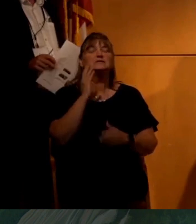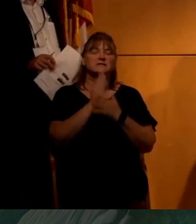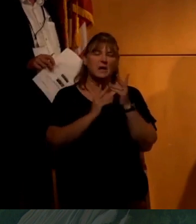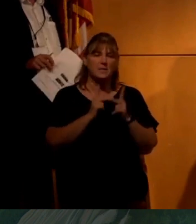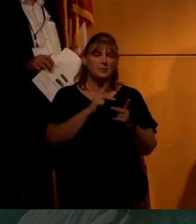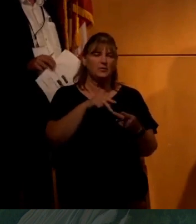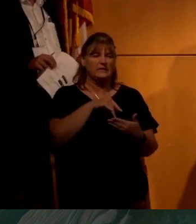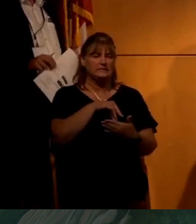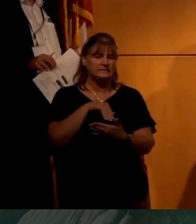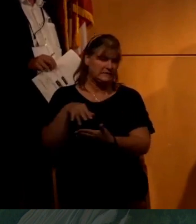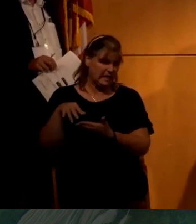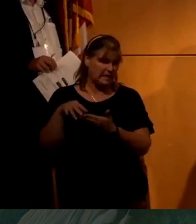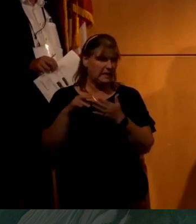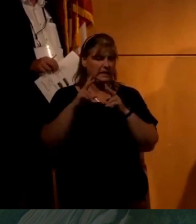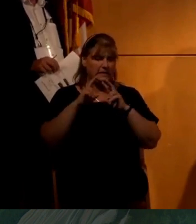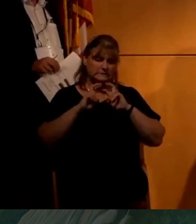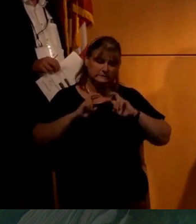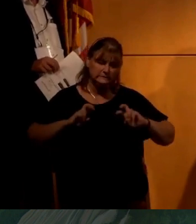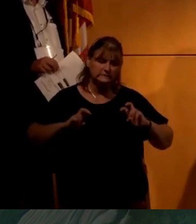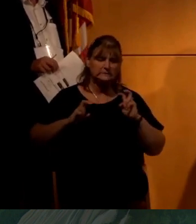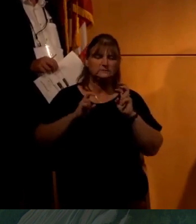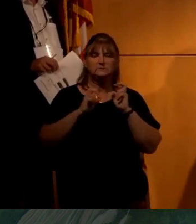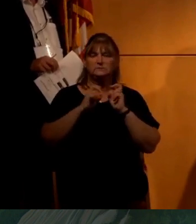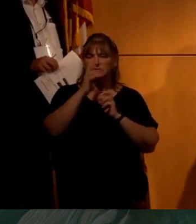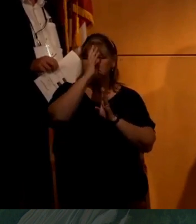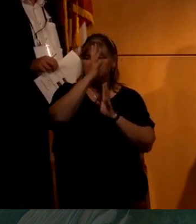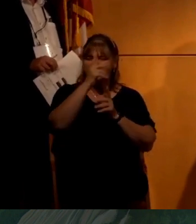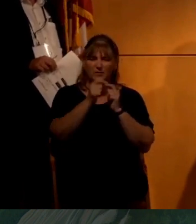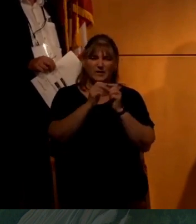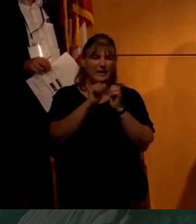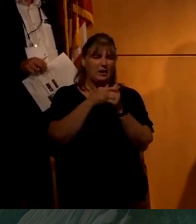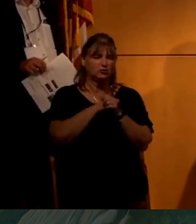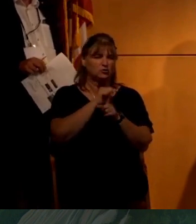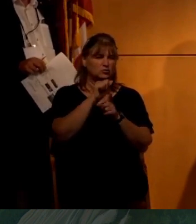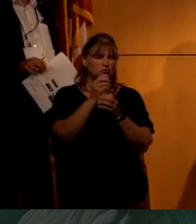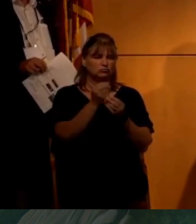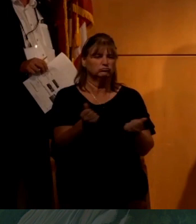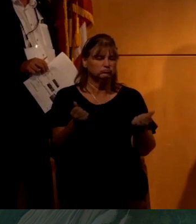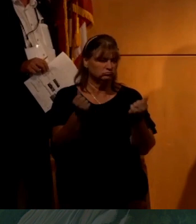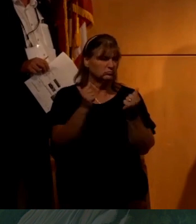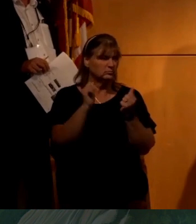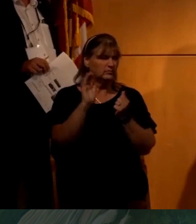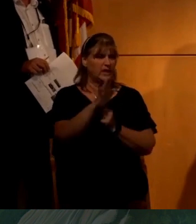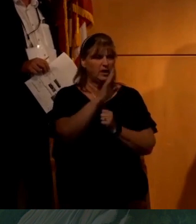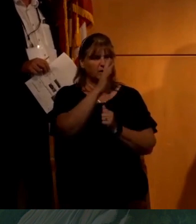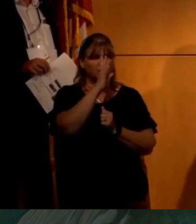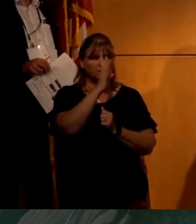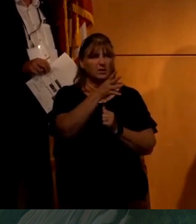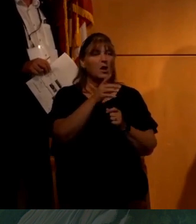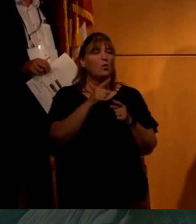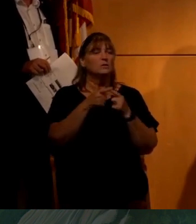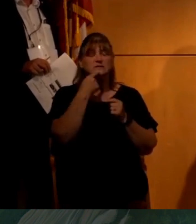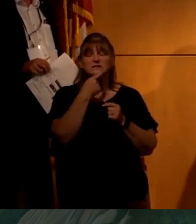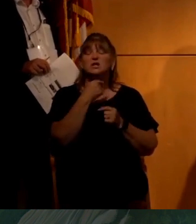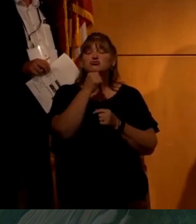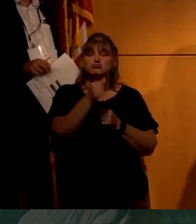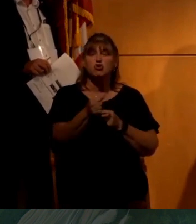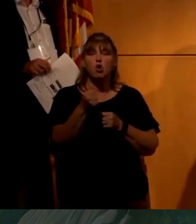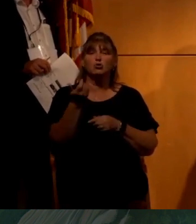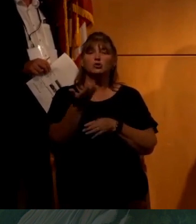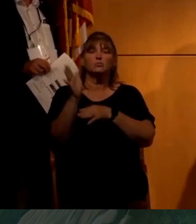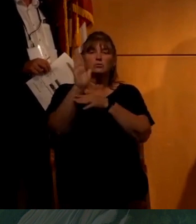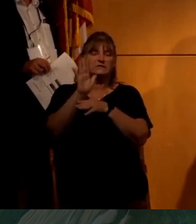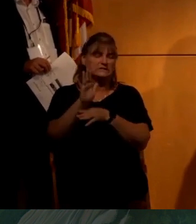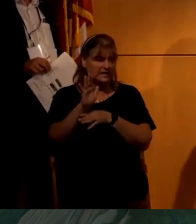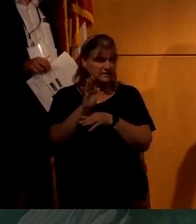people who study conspiracy theories and people who study how to debunk things. And, uh, one of the things people say is don't present